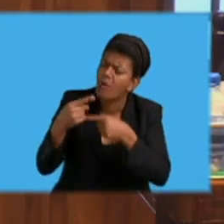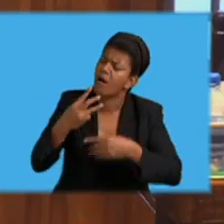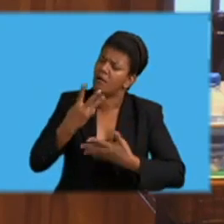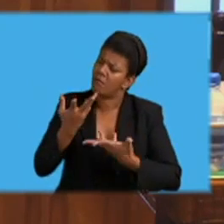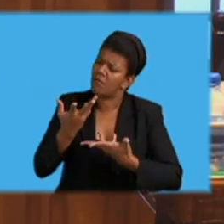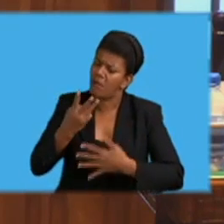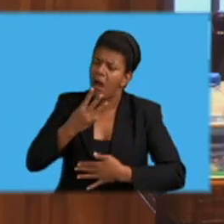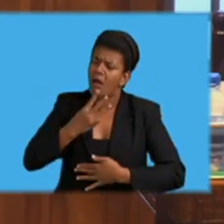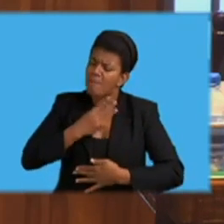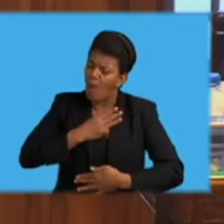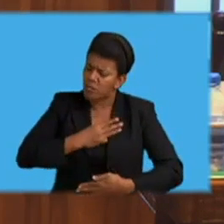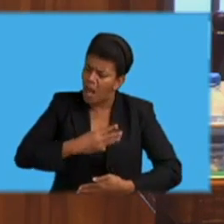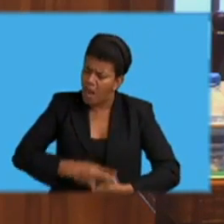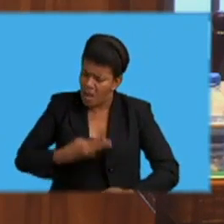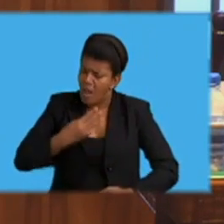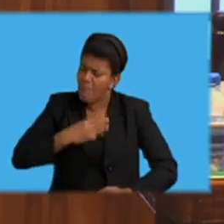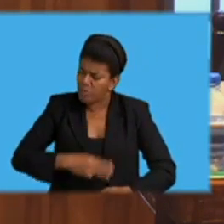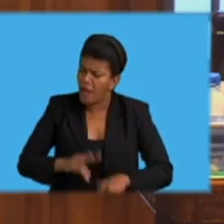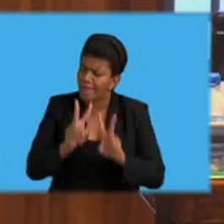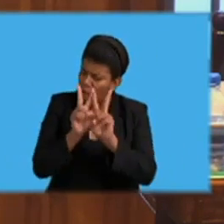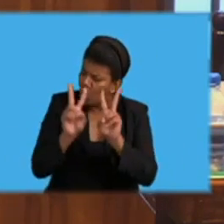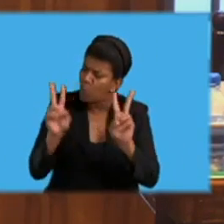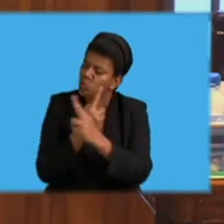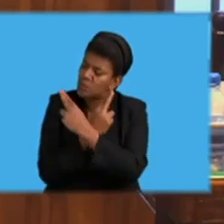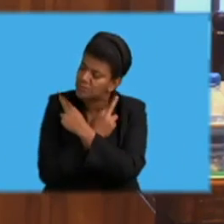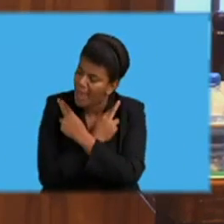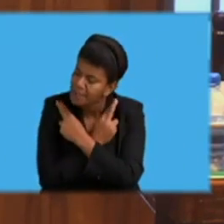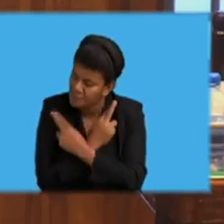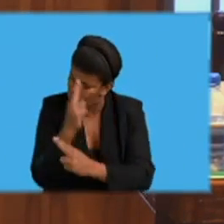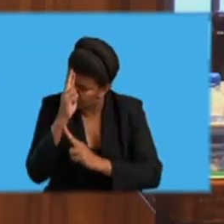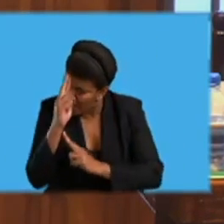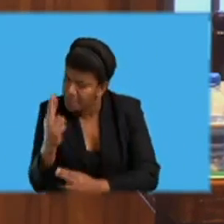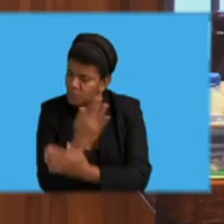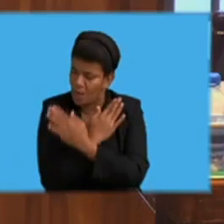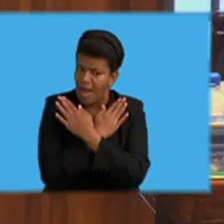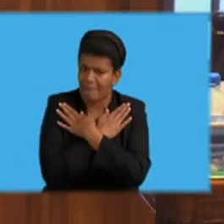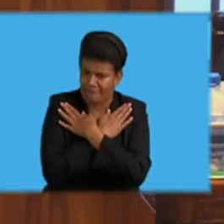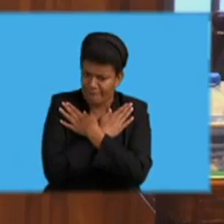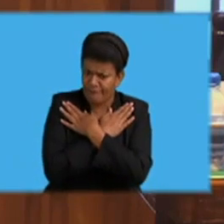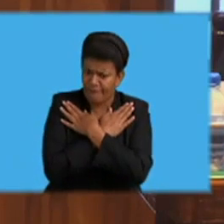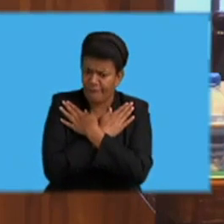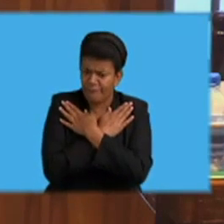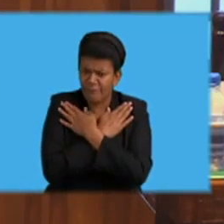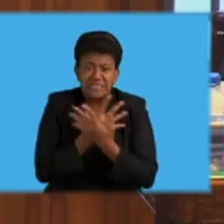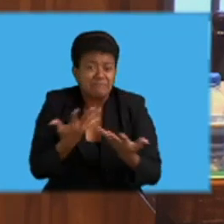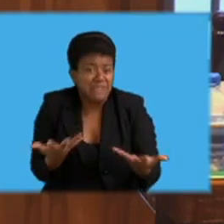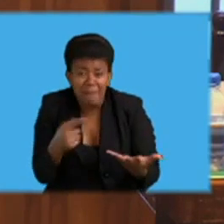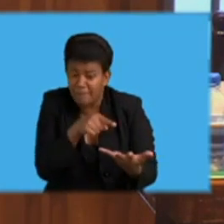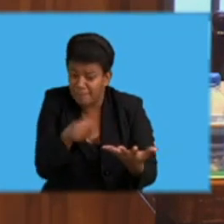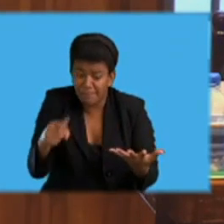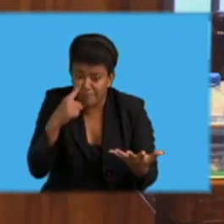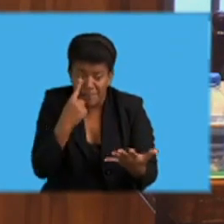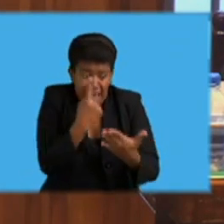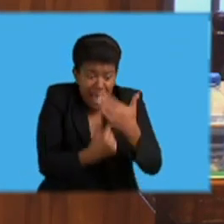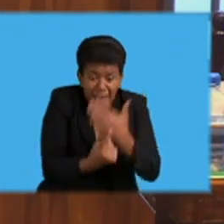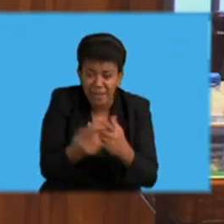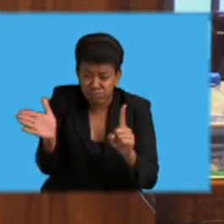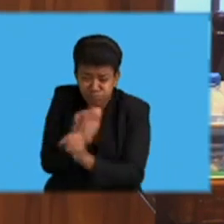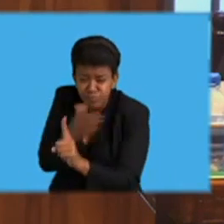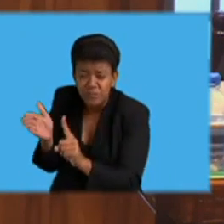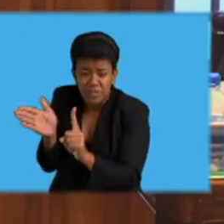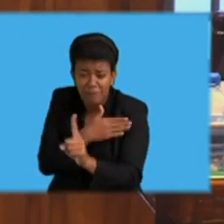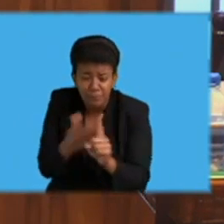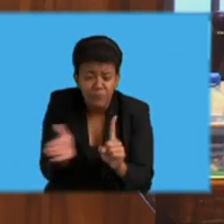In some cases, when someone is being abused, it just seems so much easier and less stressful